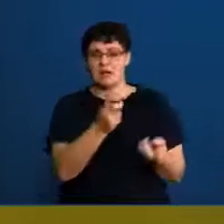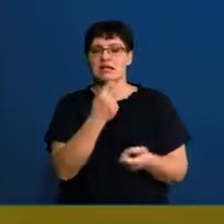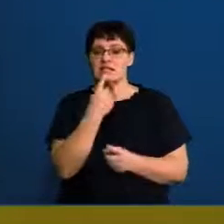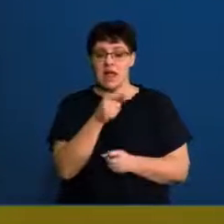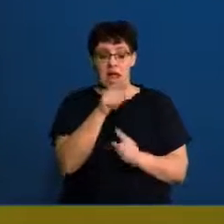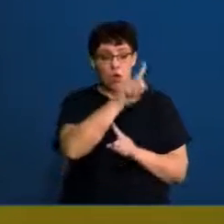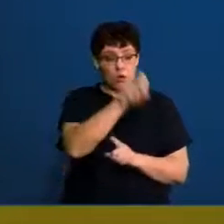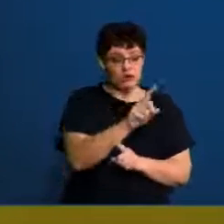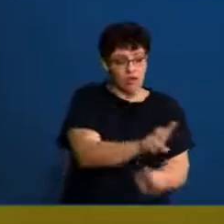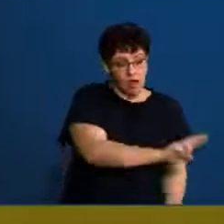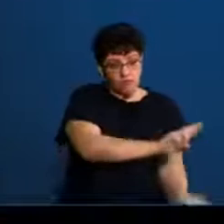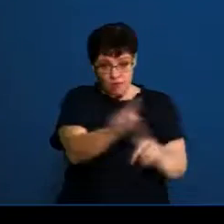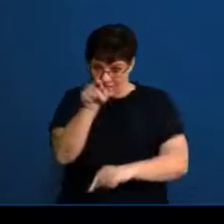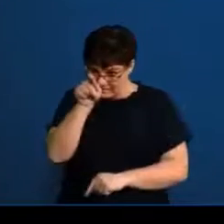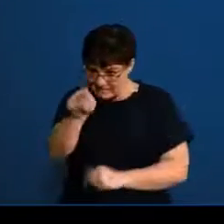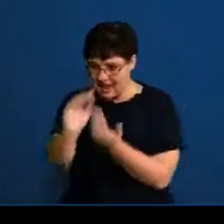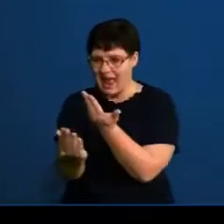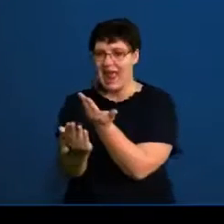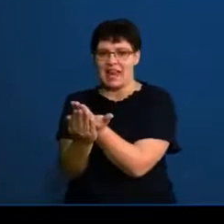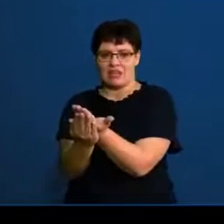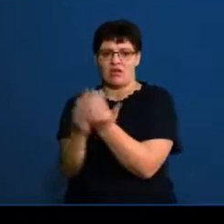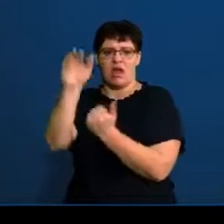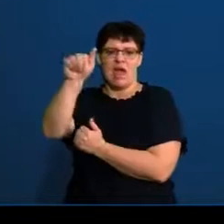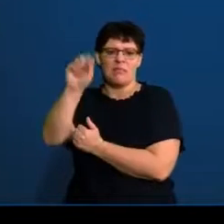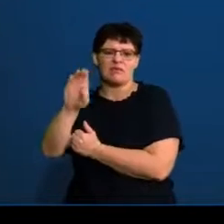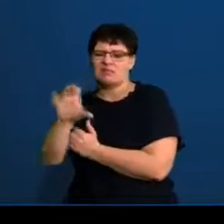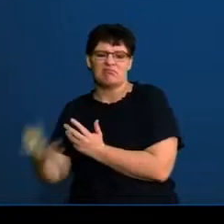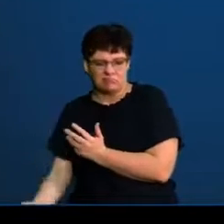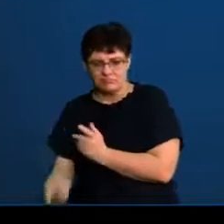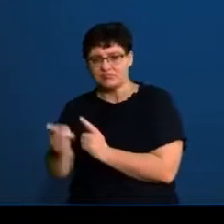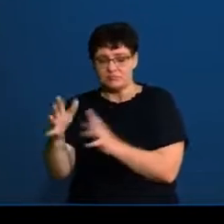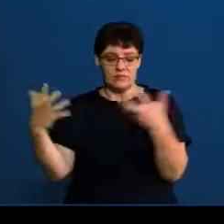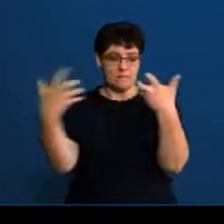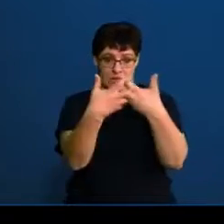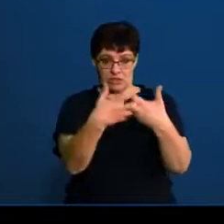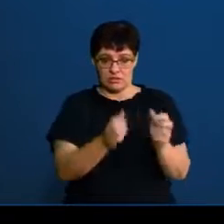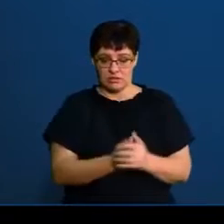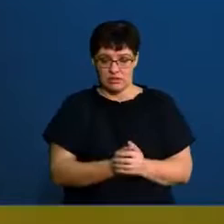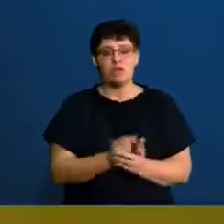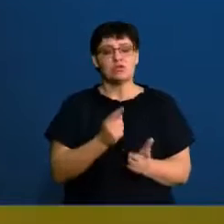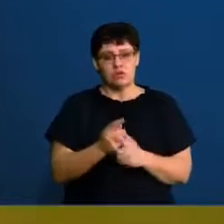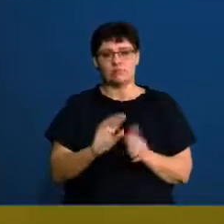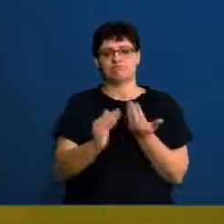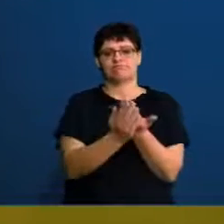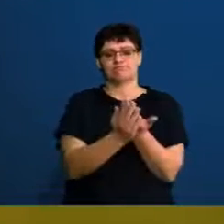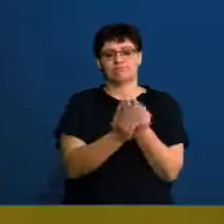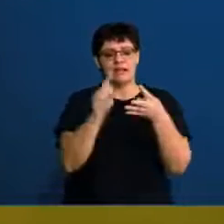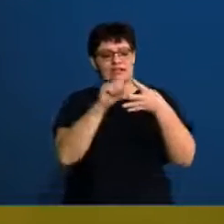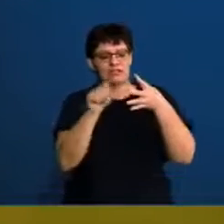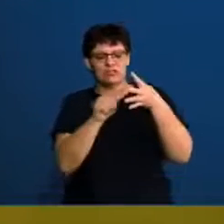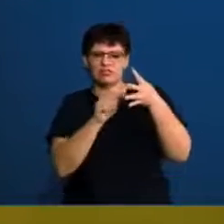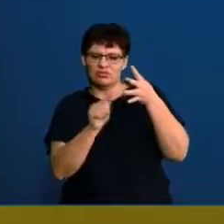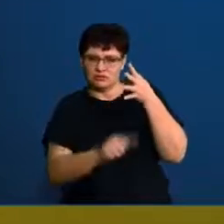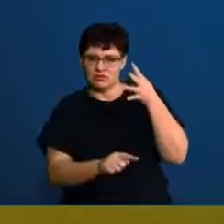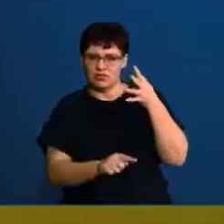refer to a particular annexure for that question. So your addendum will be made up of different annexures. I